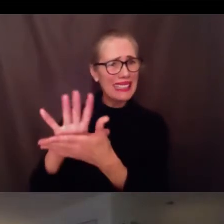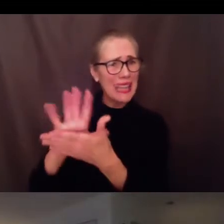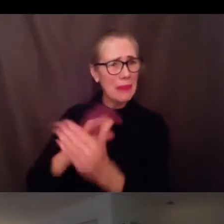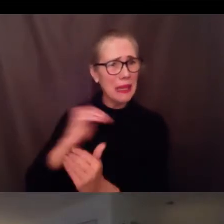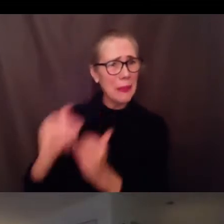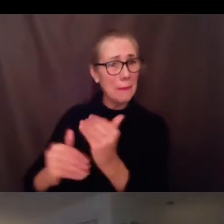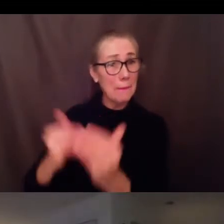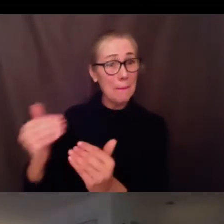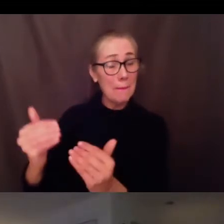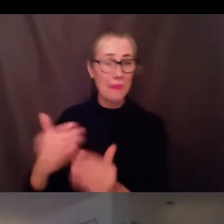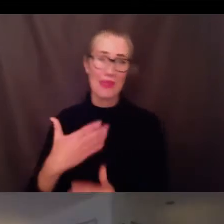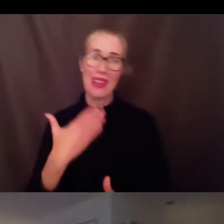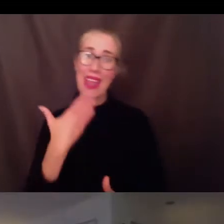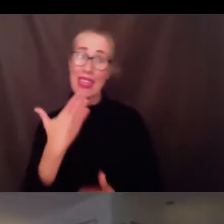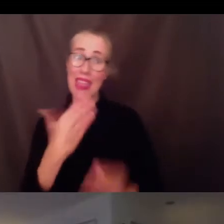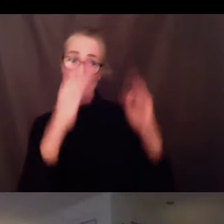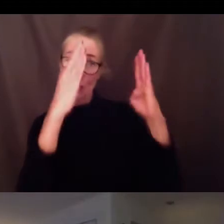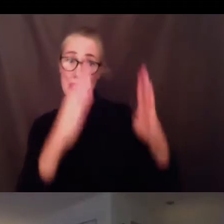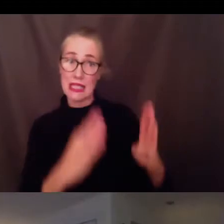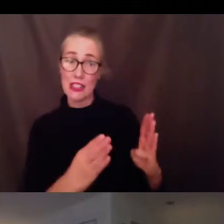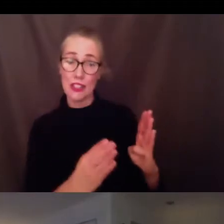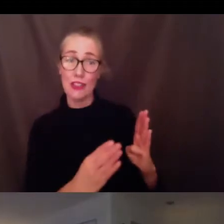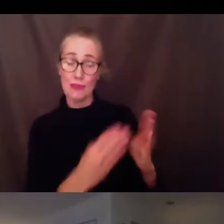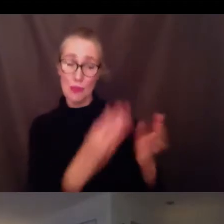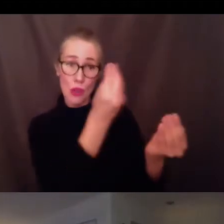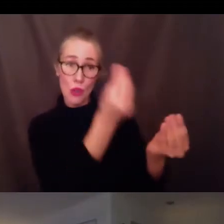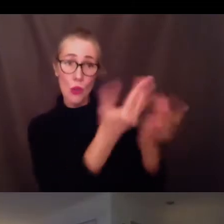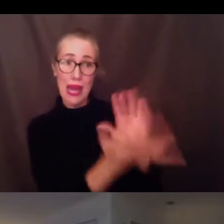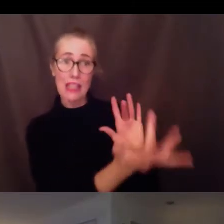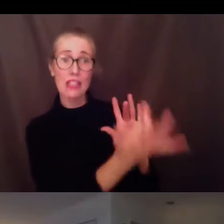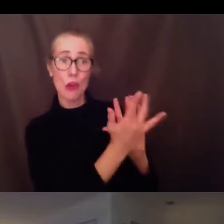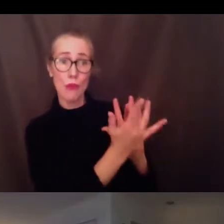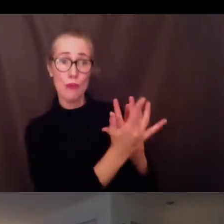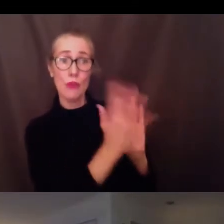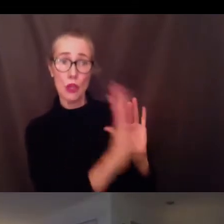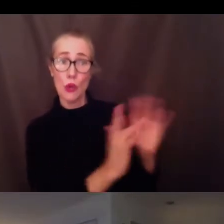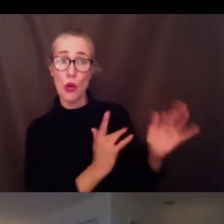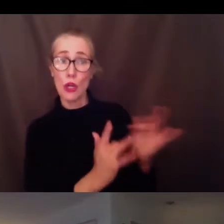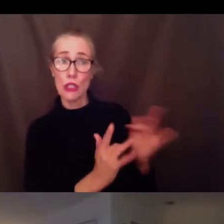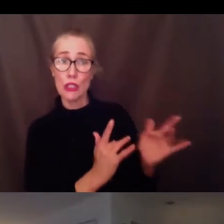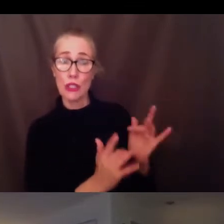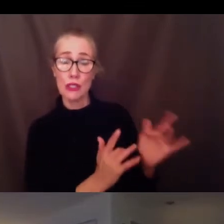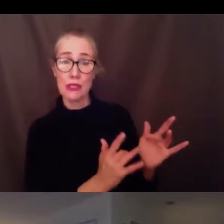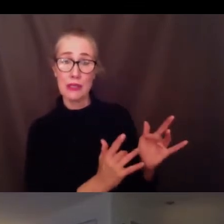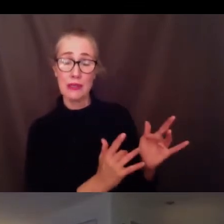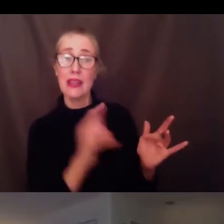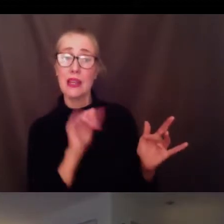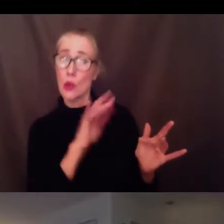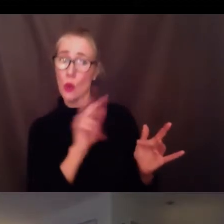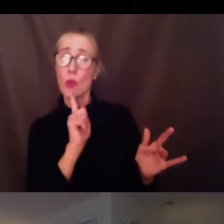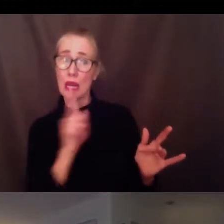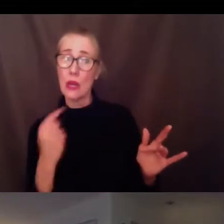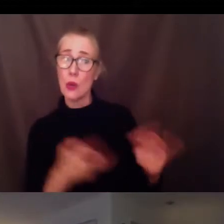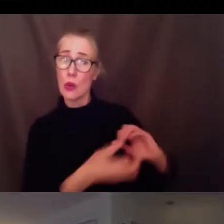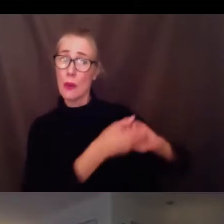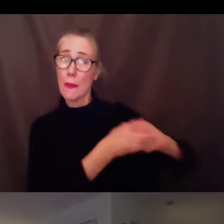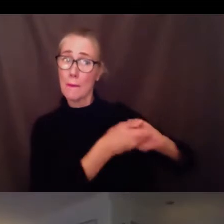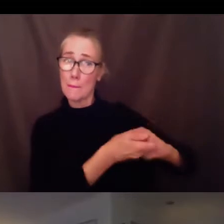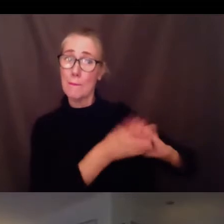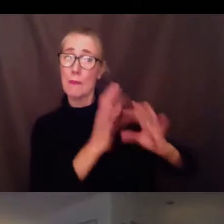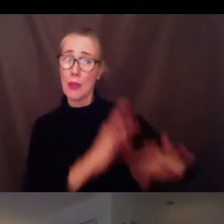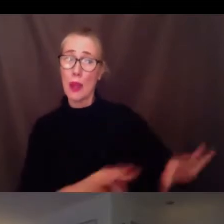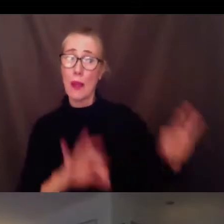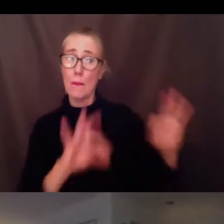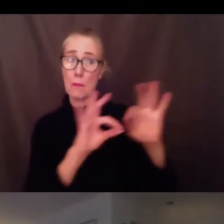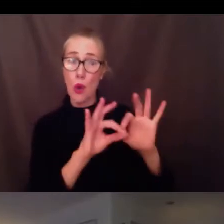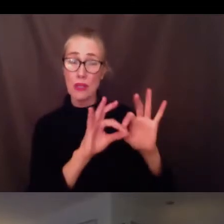out and written to us with their concerns of course our media partners as we navigate this most important topic of grading policy as I